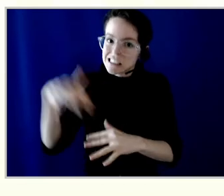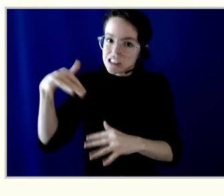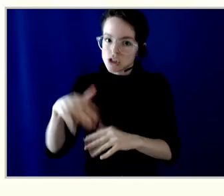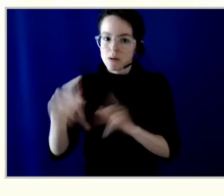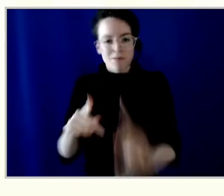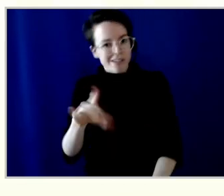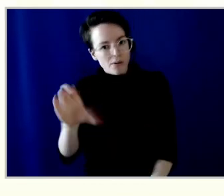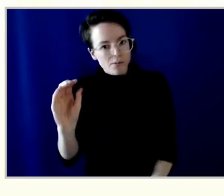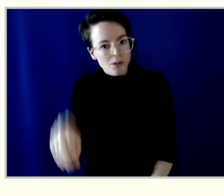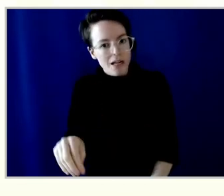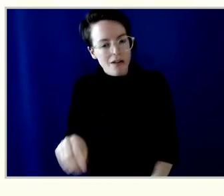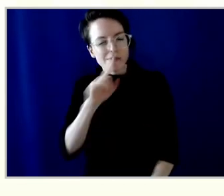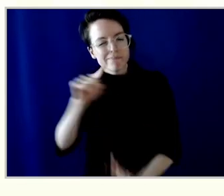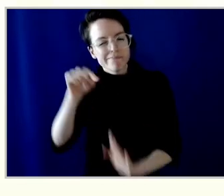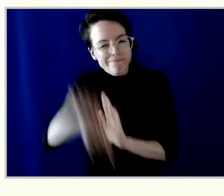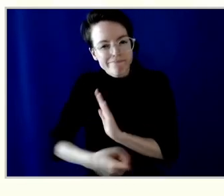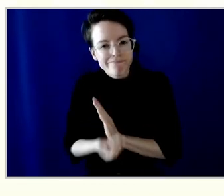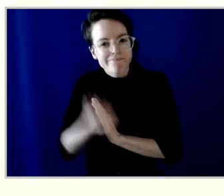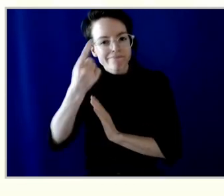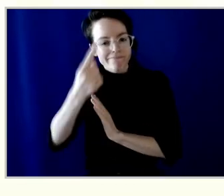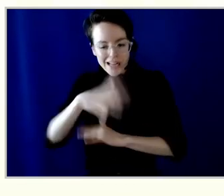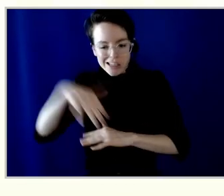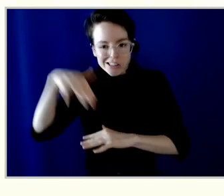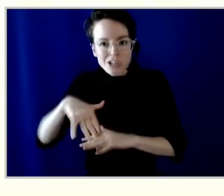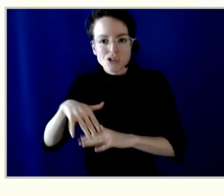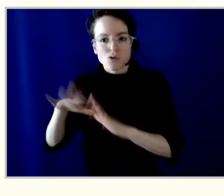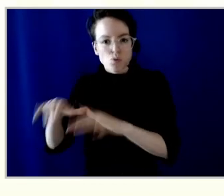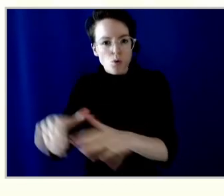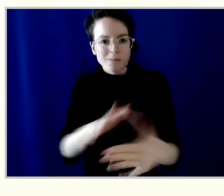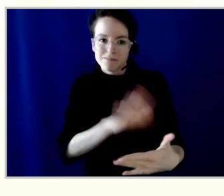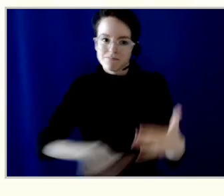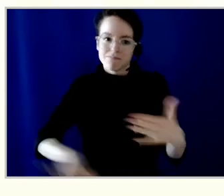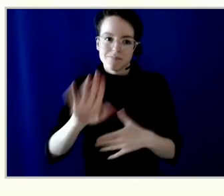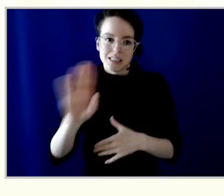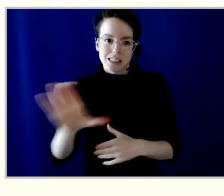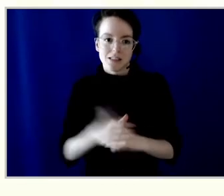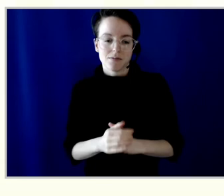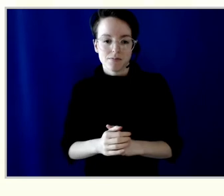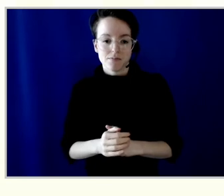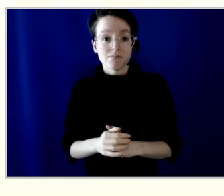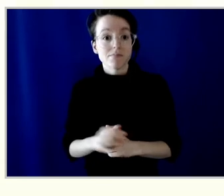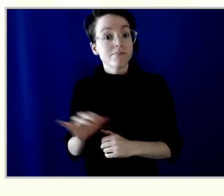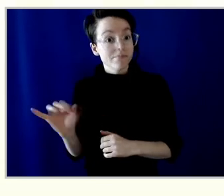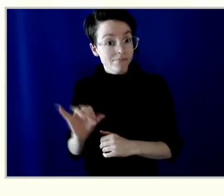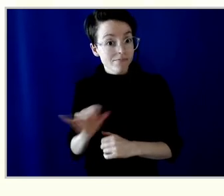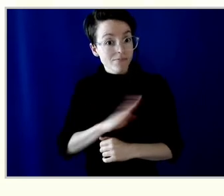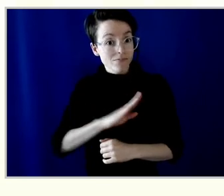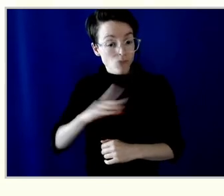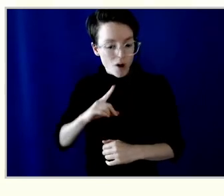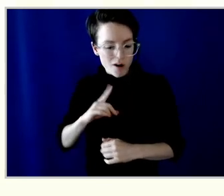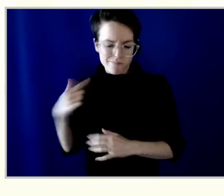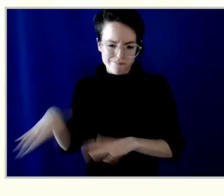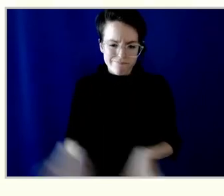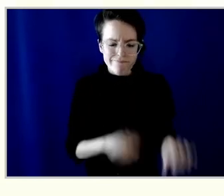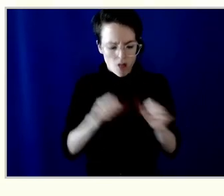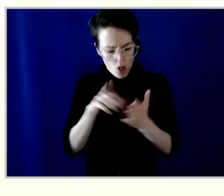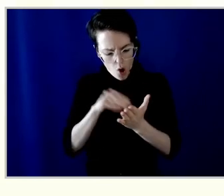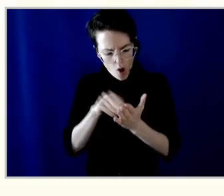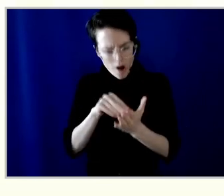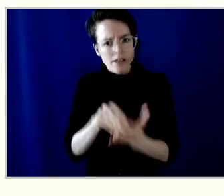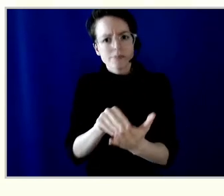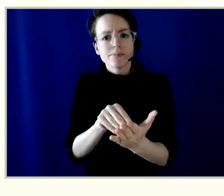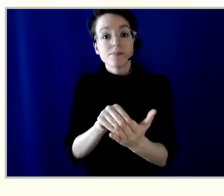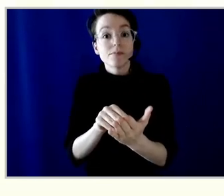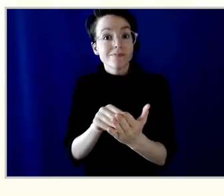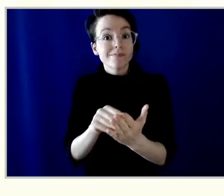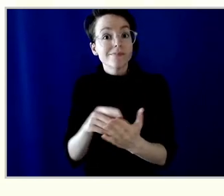The board also continued on its own path of learning. In September of 2021, we learned about Indigenous principles